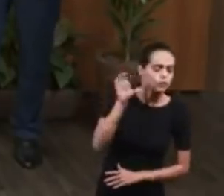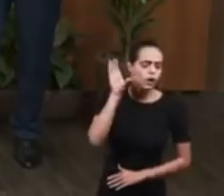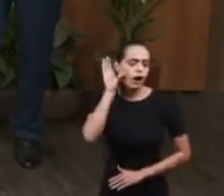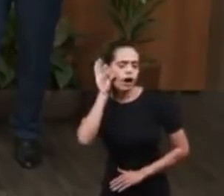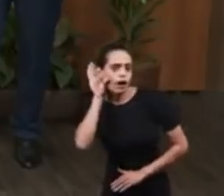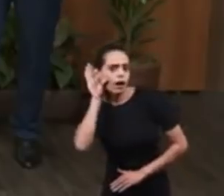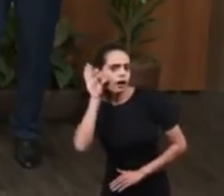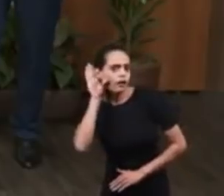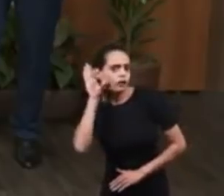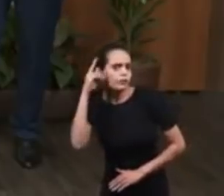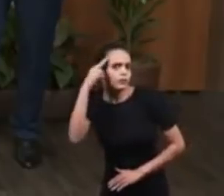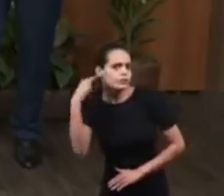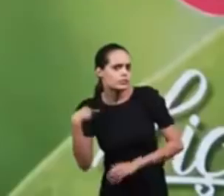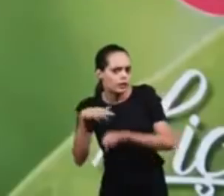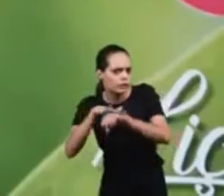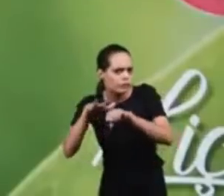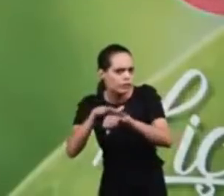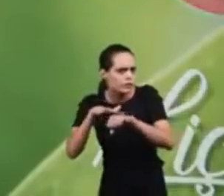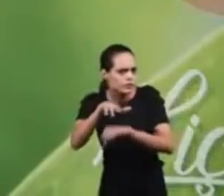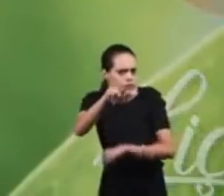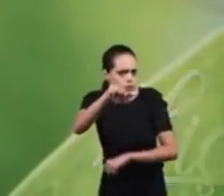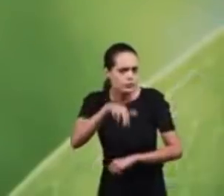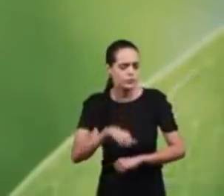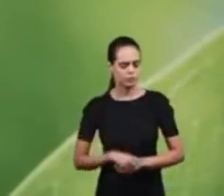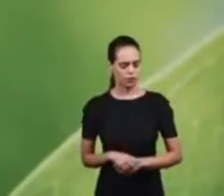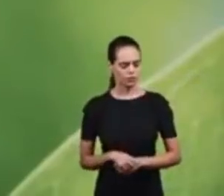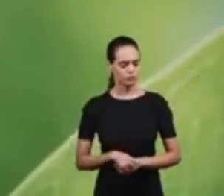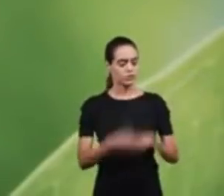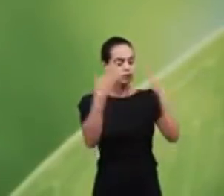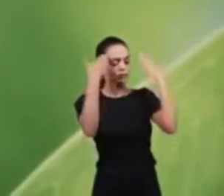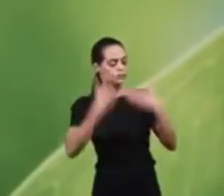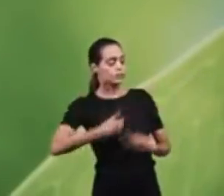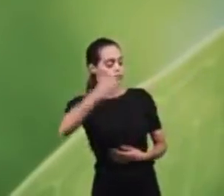It was at that moment that Joseph finally said, I am Joseph.